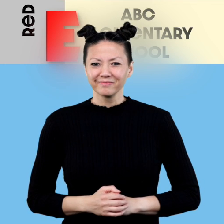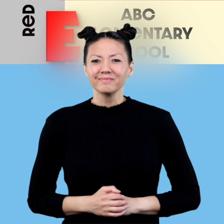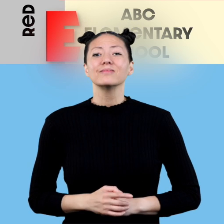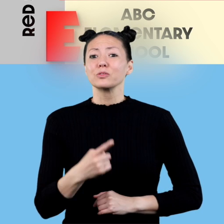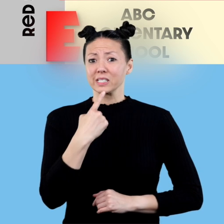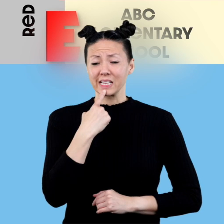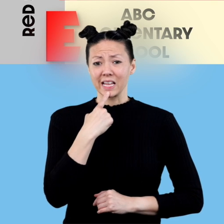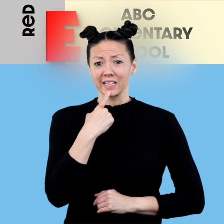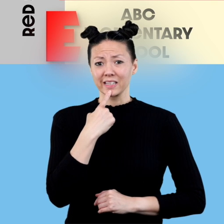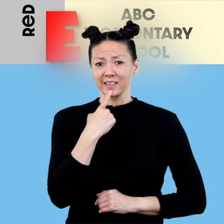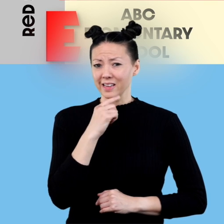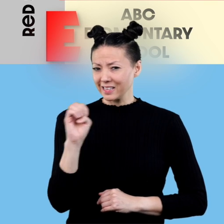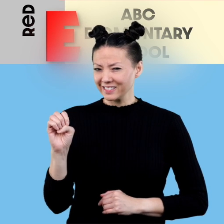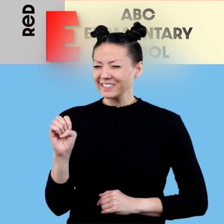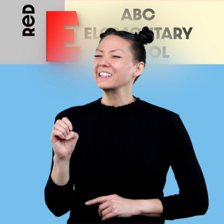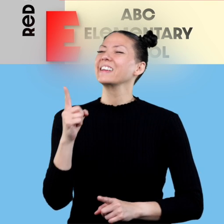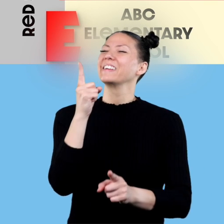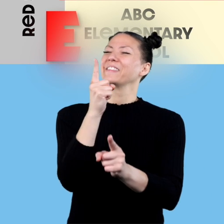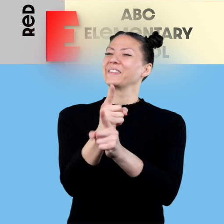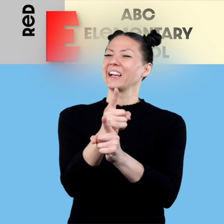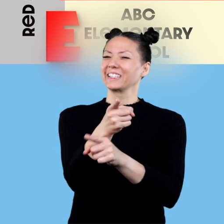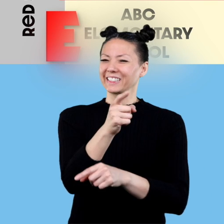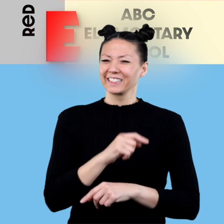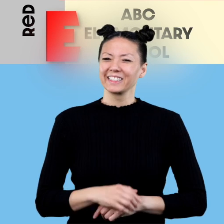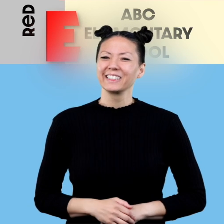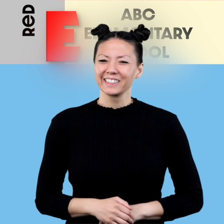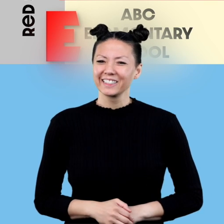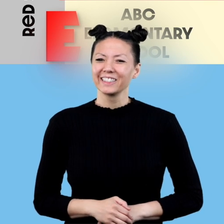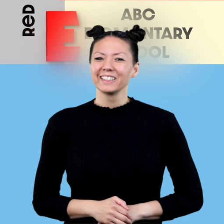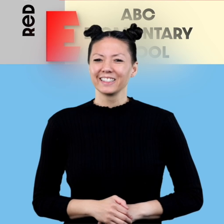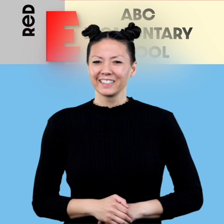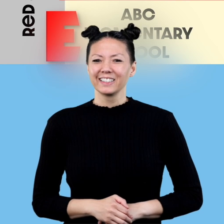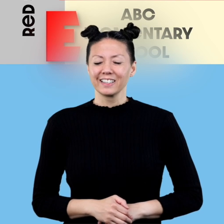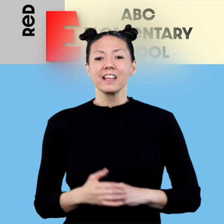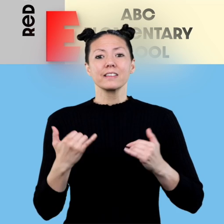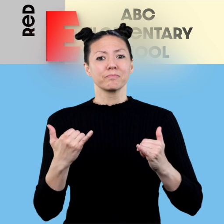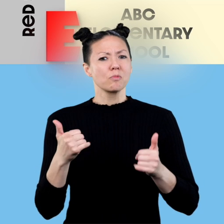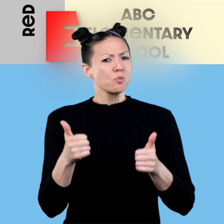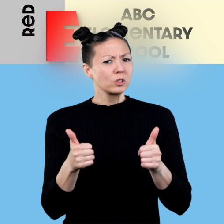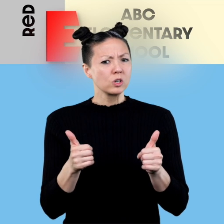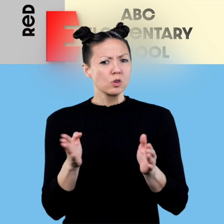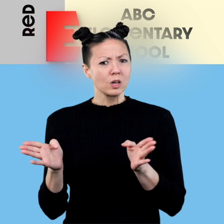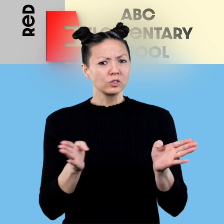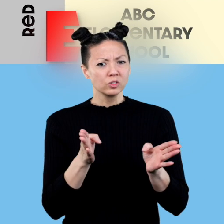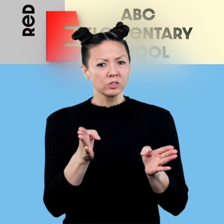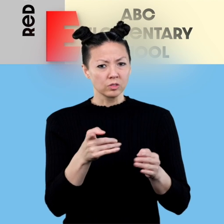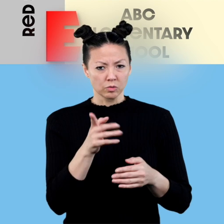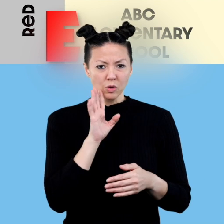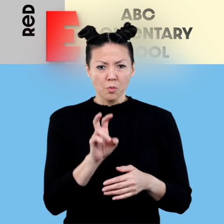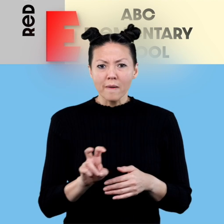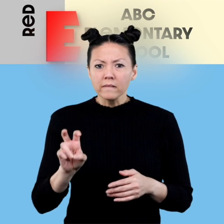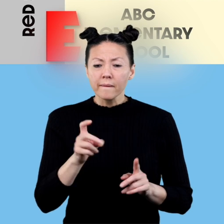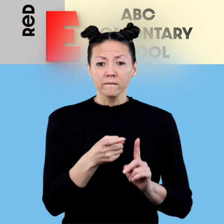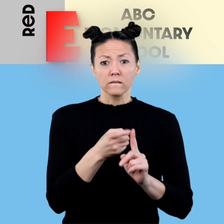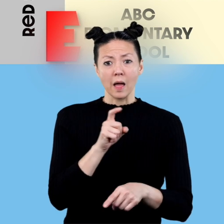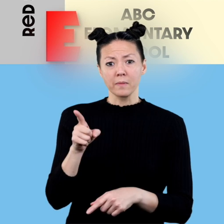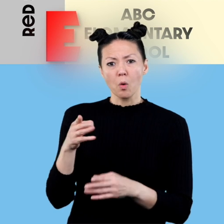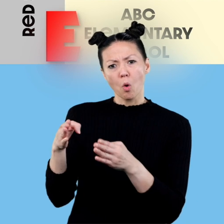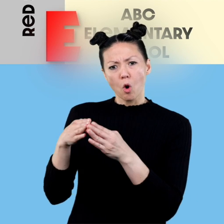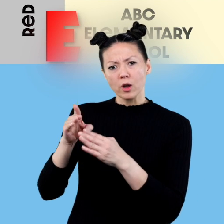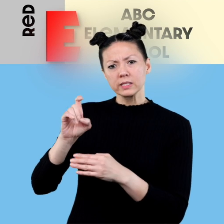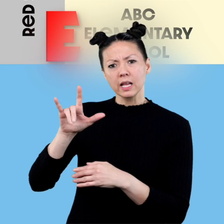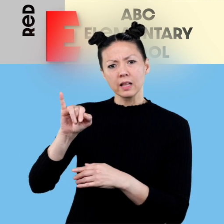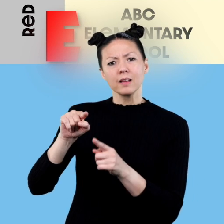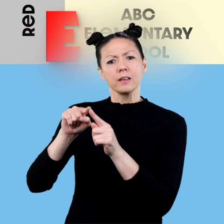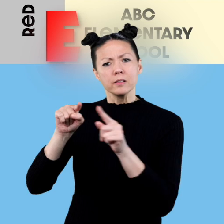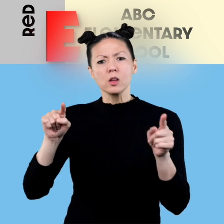If you said east, you're correct! Which direction would you travel from the Corner